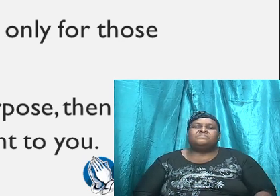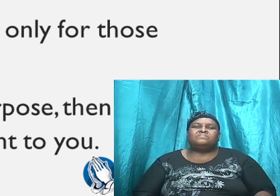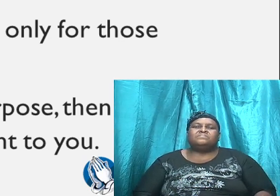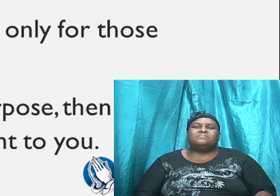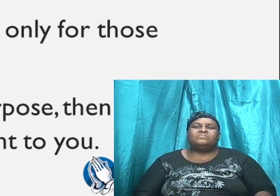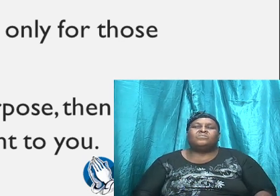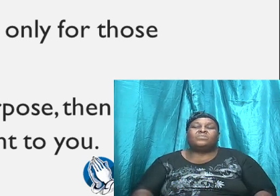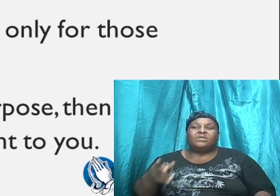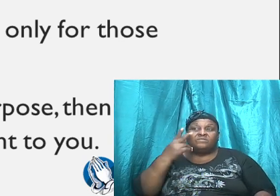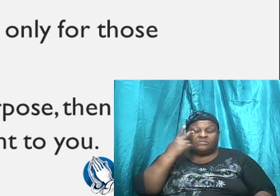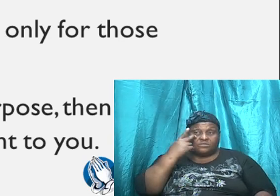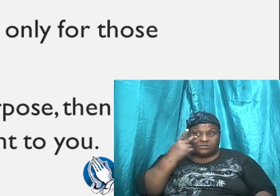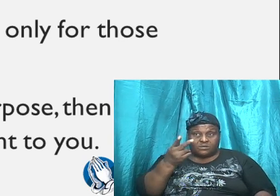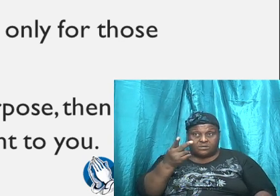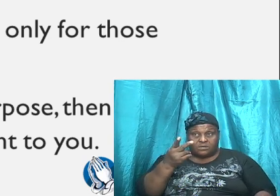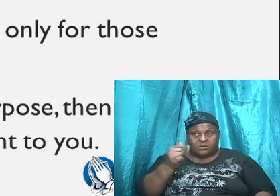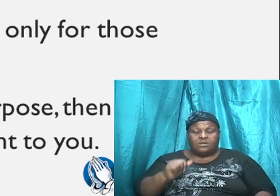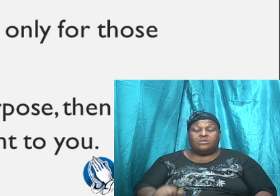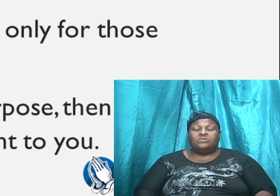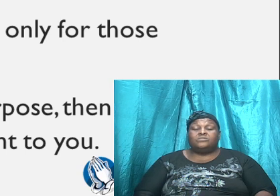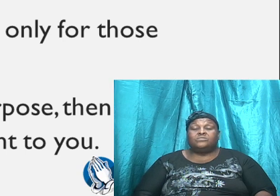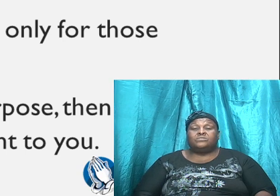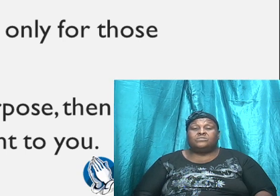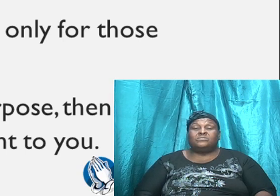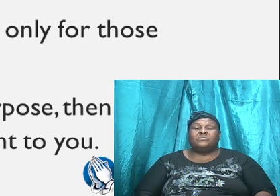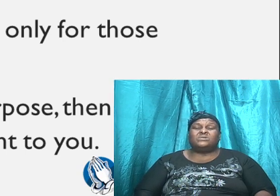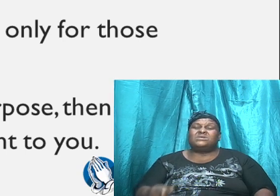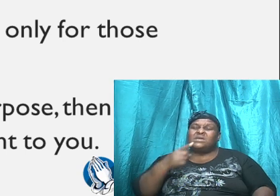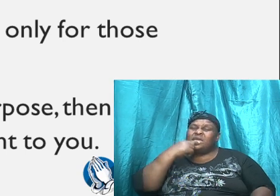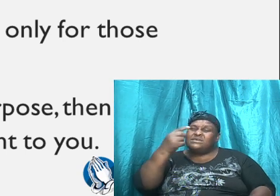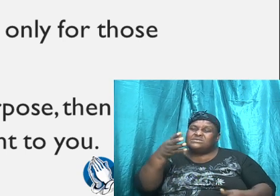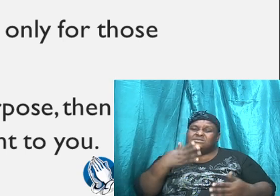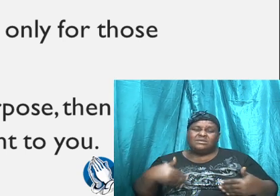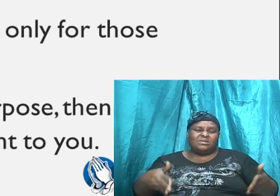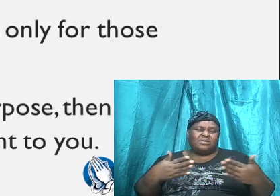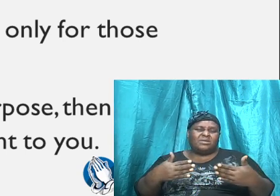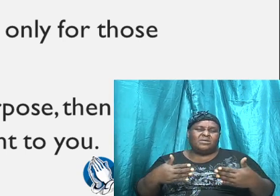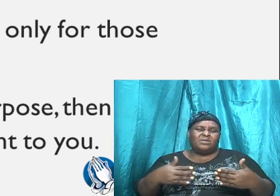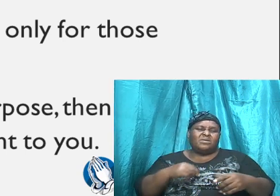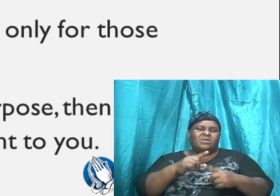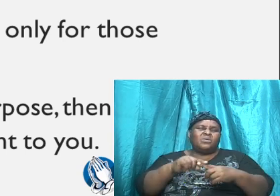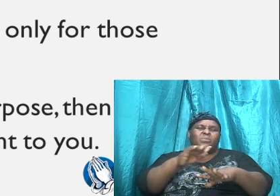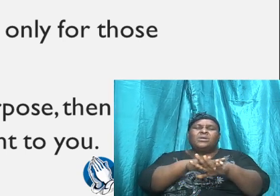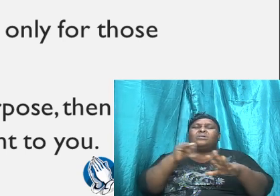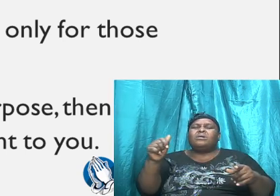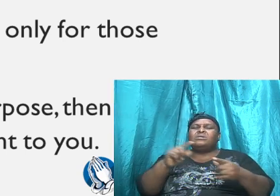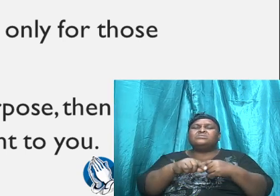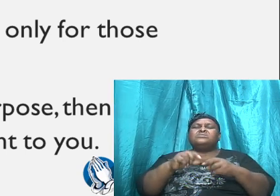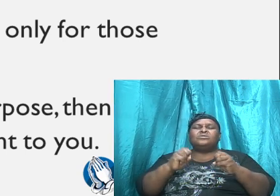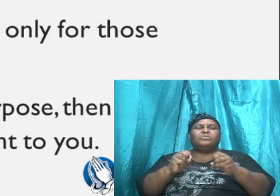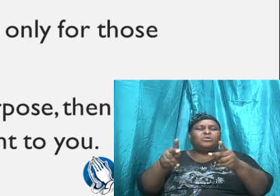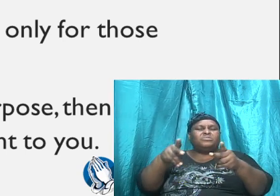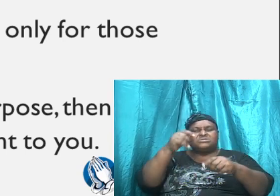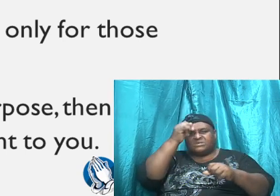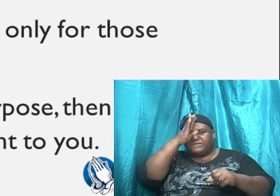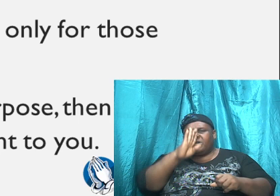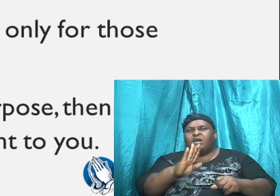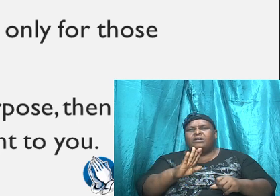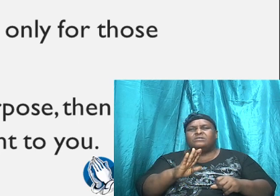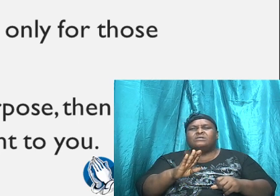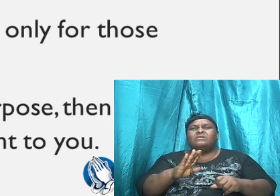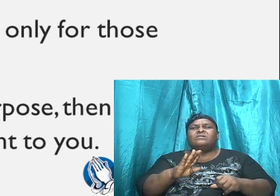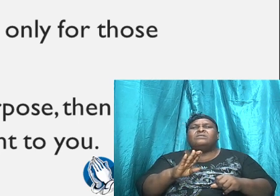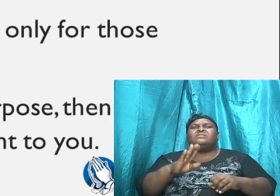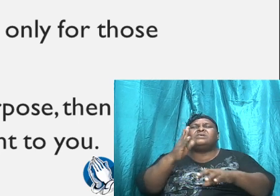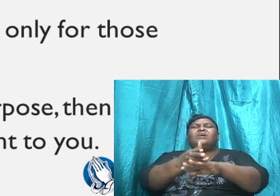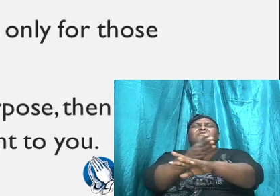if you look at it, you know, what we're saying here is that when we are called according to his purpose, then advancing